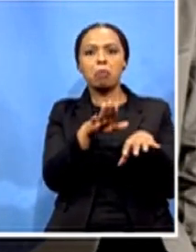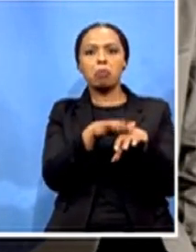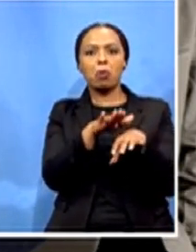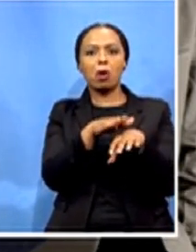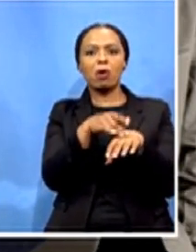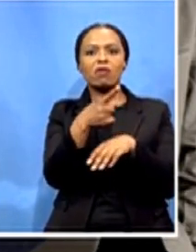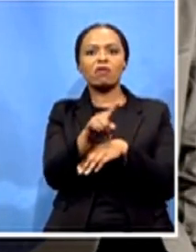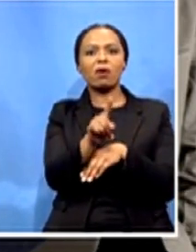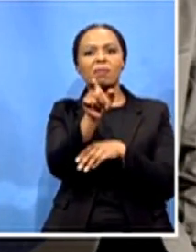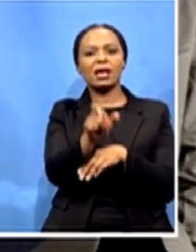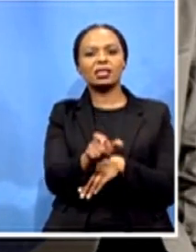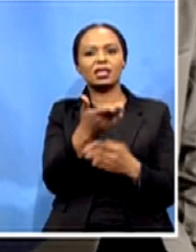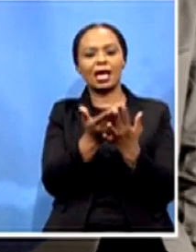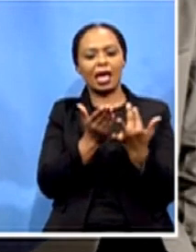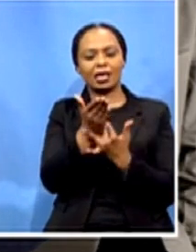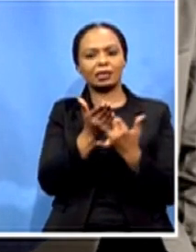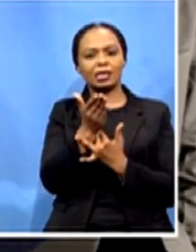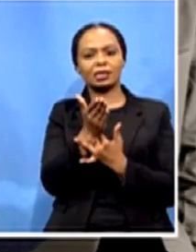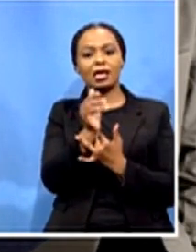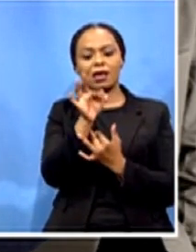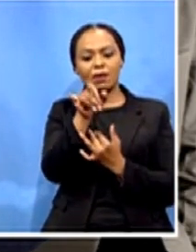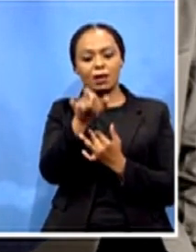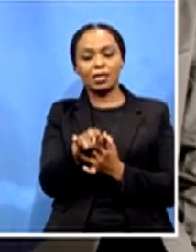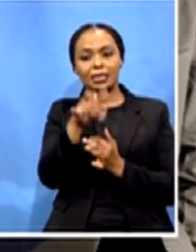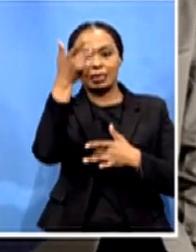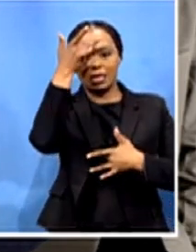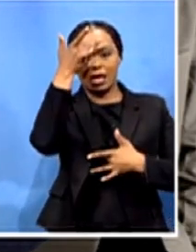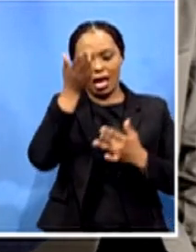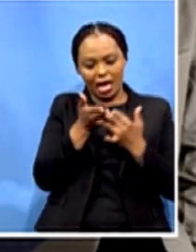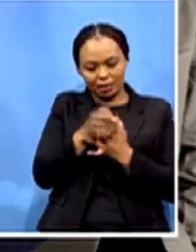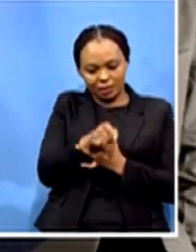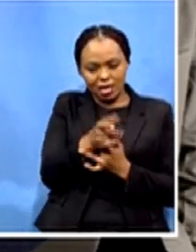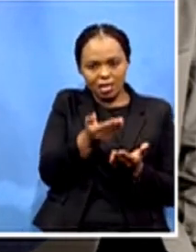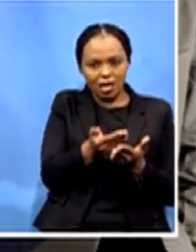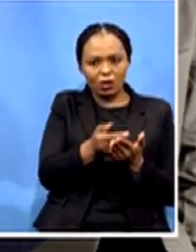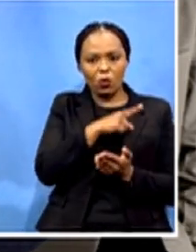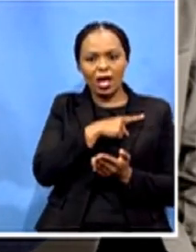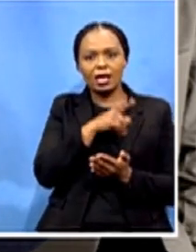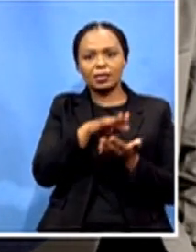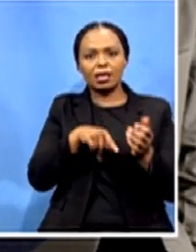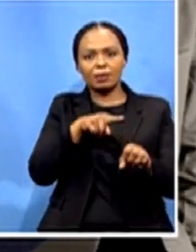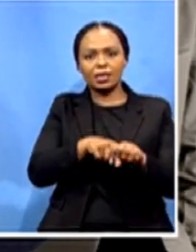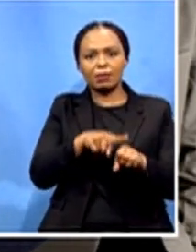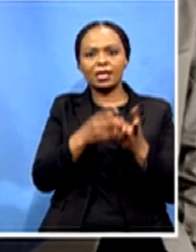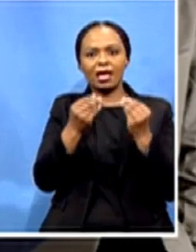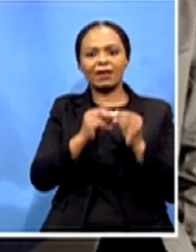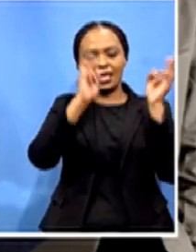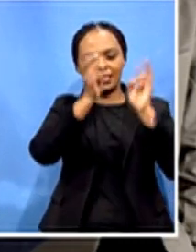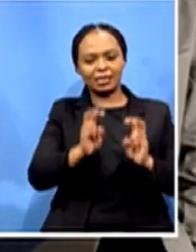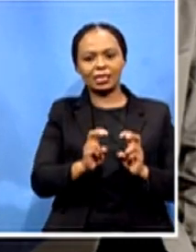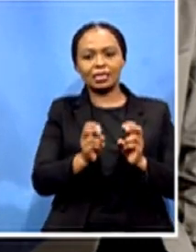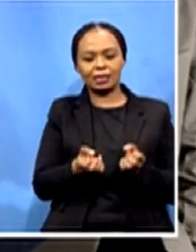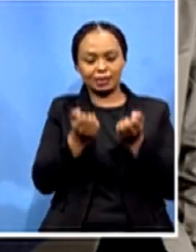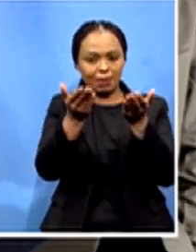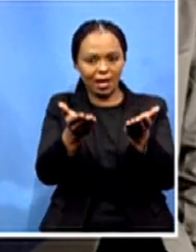what we've also done because um sometimes we have this challenge with electricity supply in africa so we've also mounted